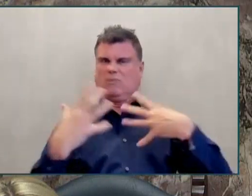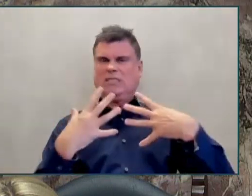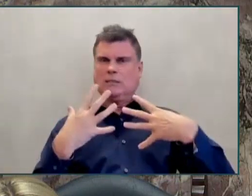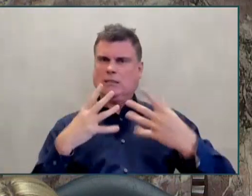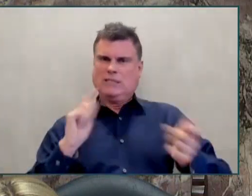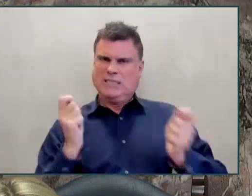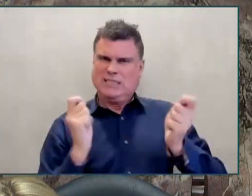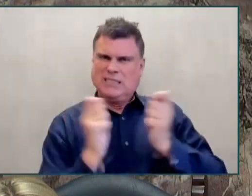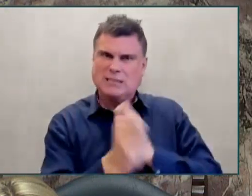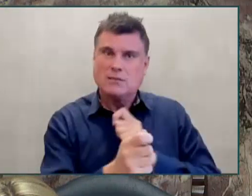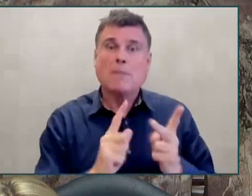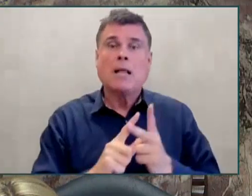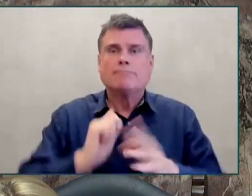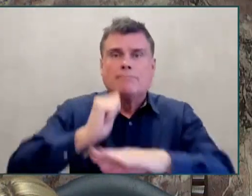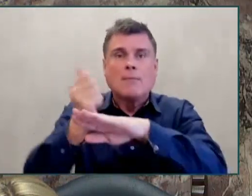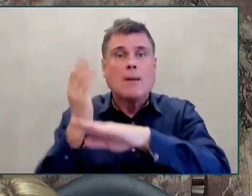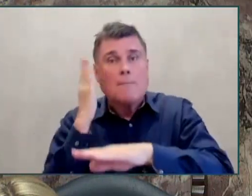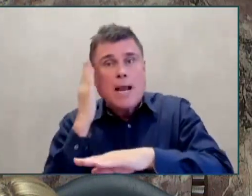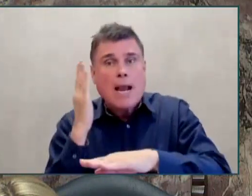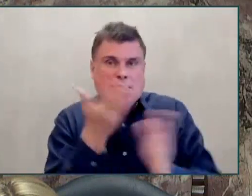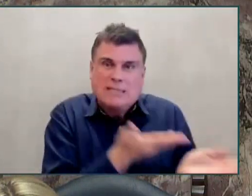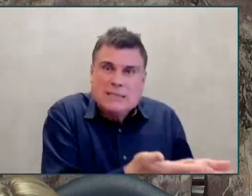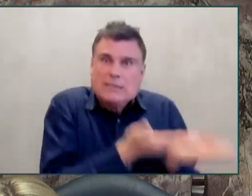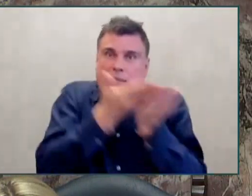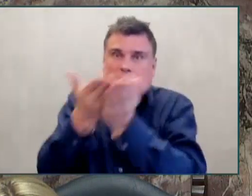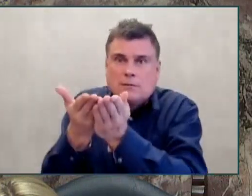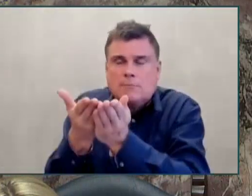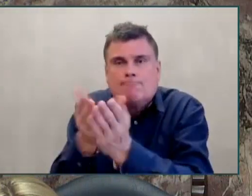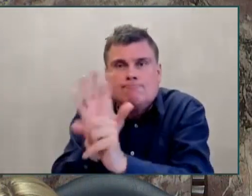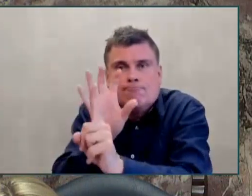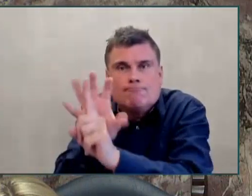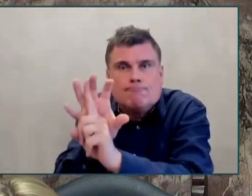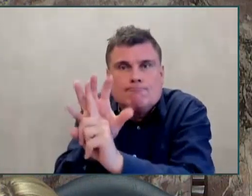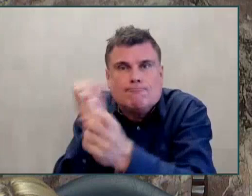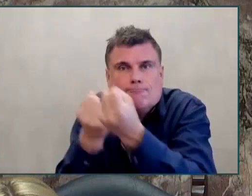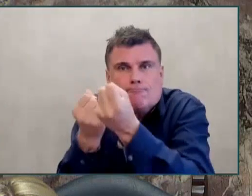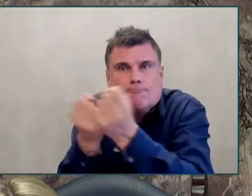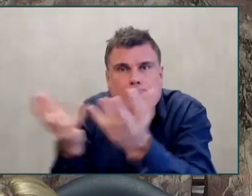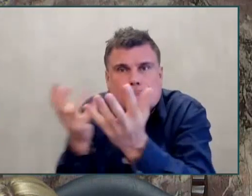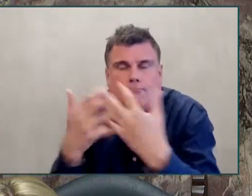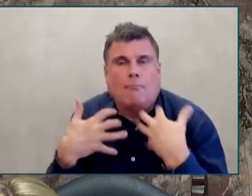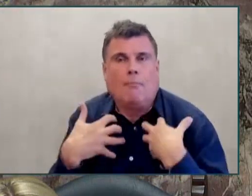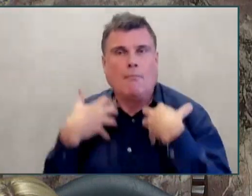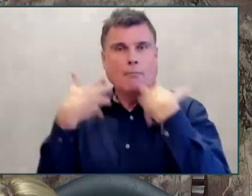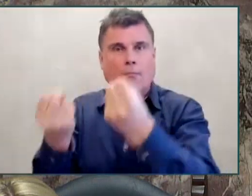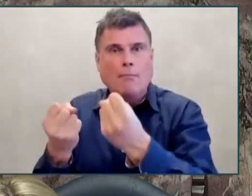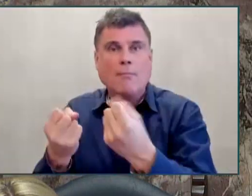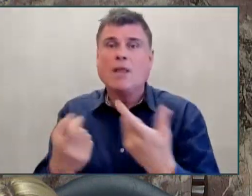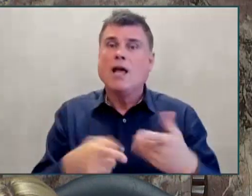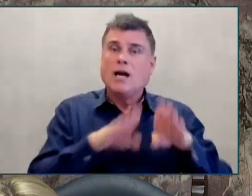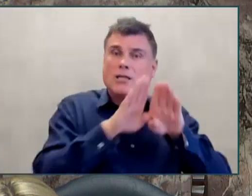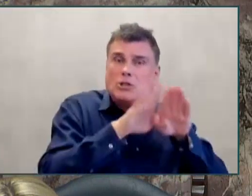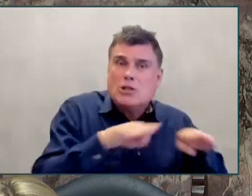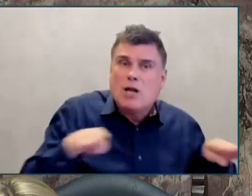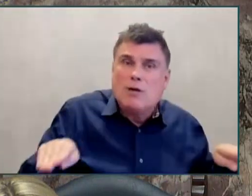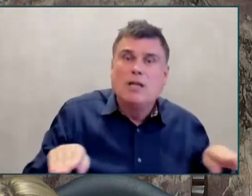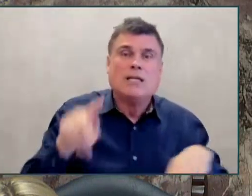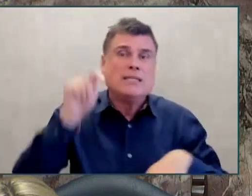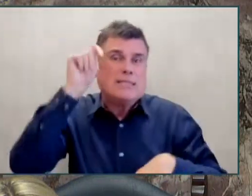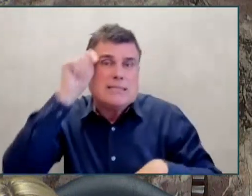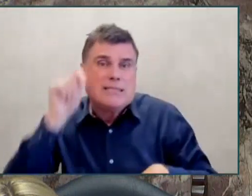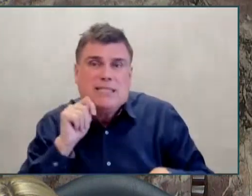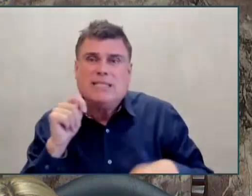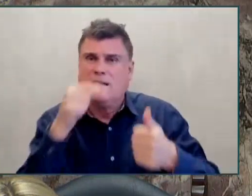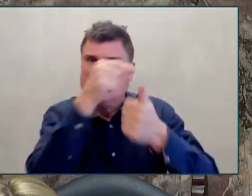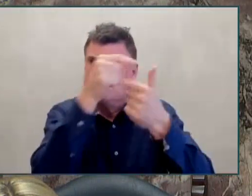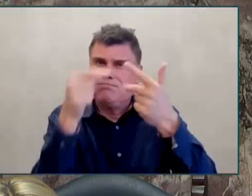services for children and youth, working across that entire continuum with an unprecedented billion-dollar investment in this budget. We will continue